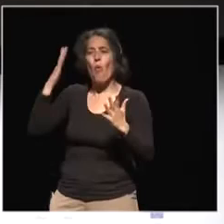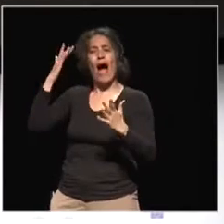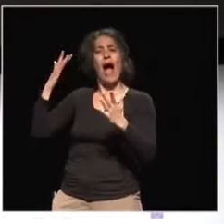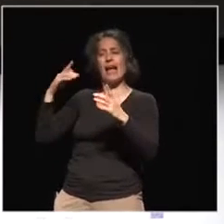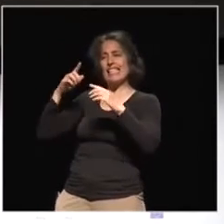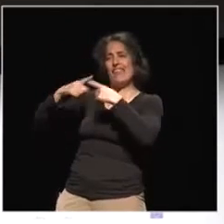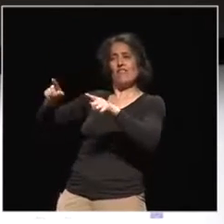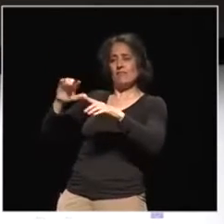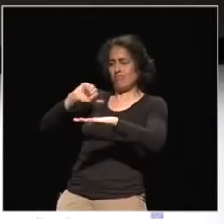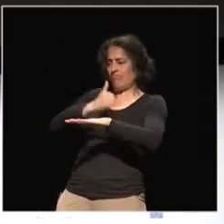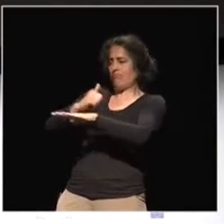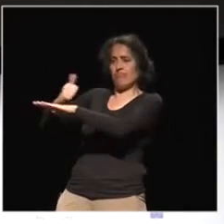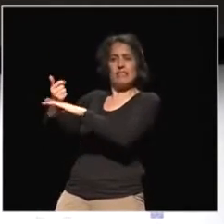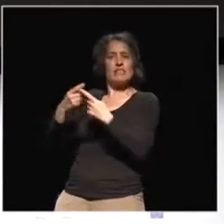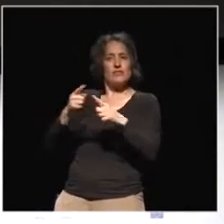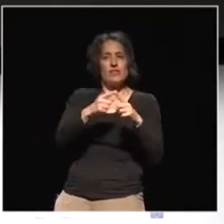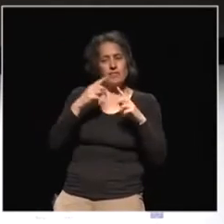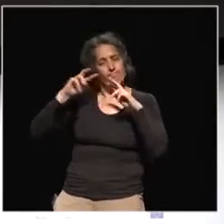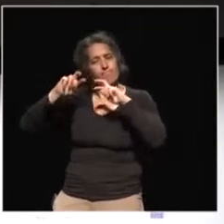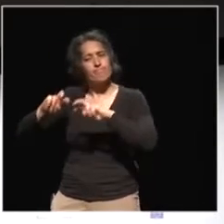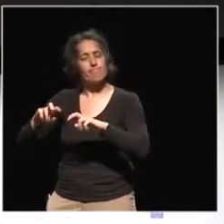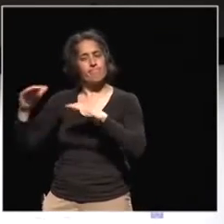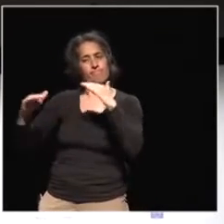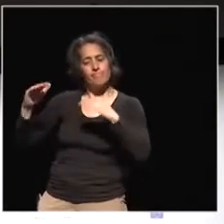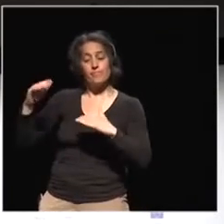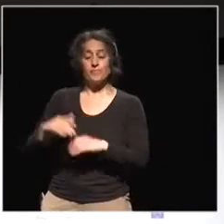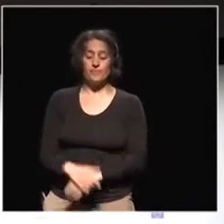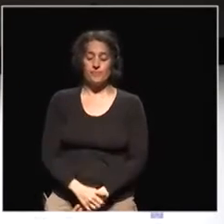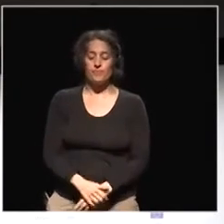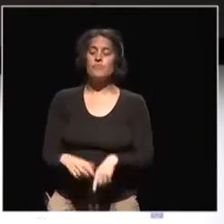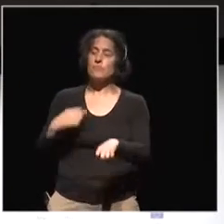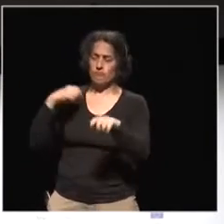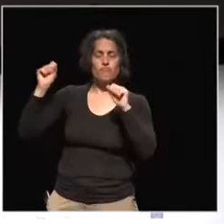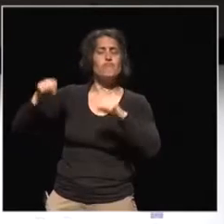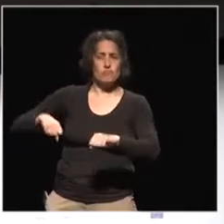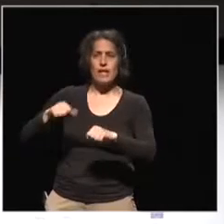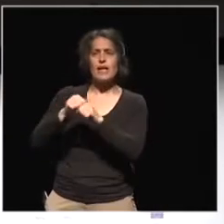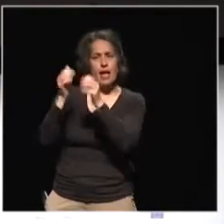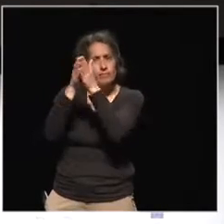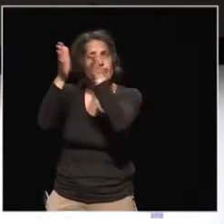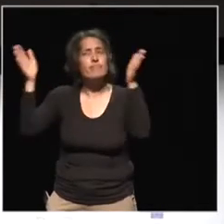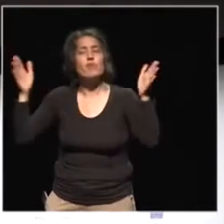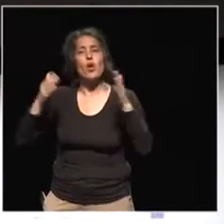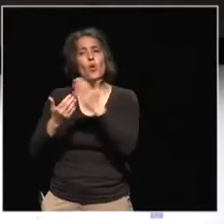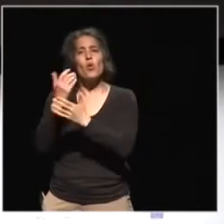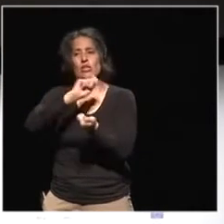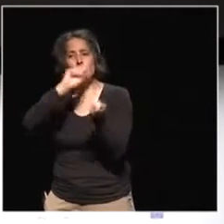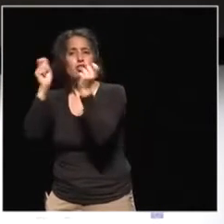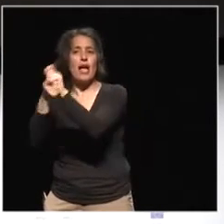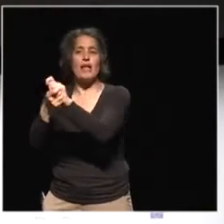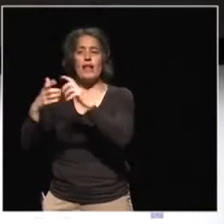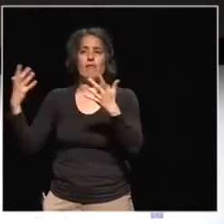believe in a World Citizens Movement. But if we want a real change, we need the World Citizens Movement to reclaim the F